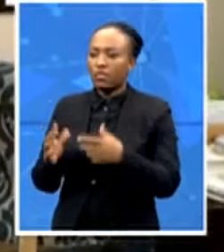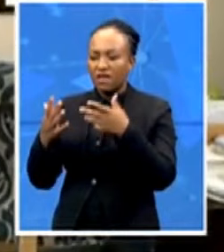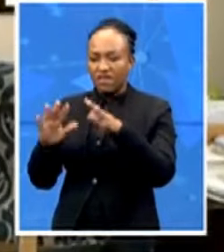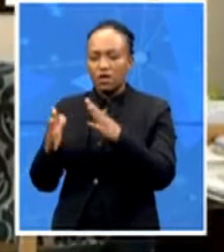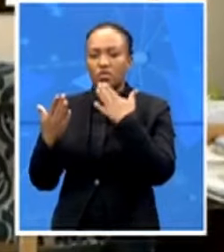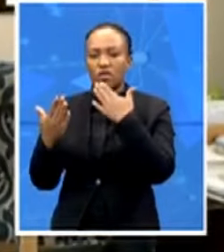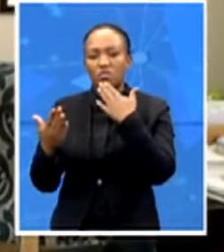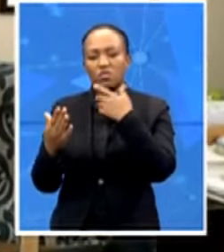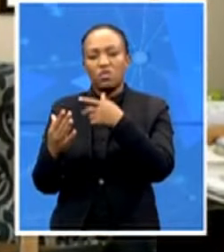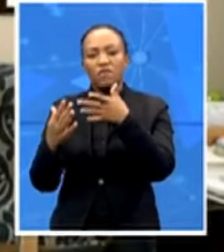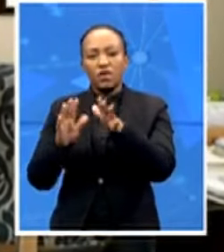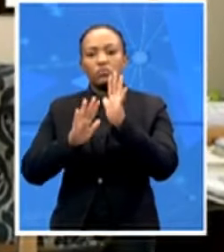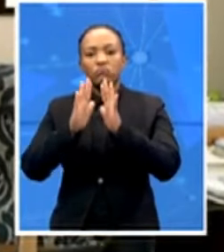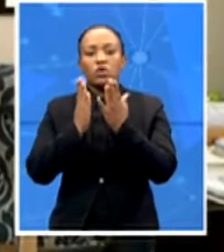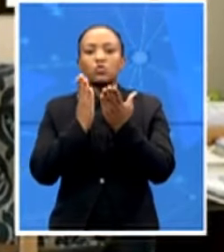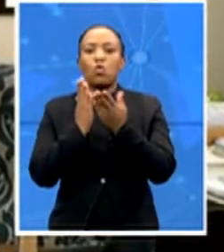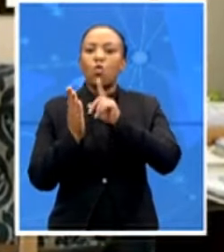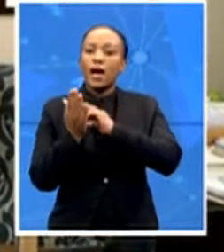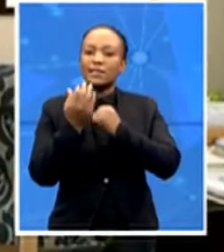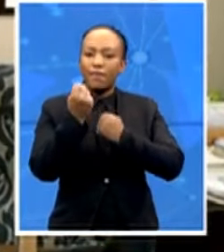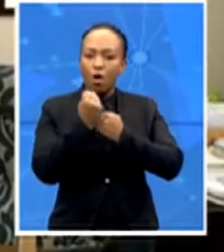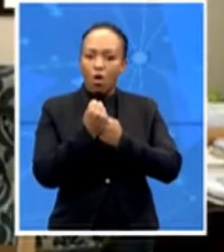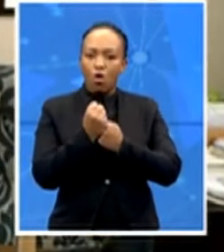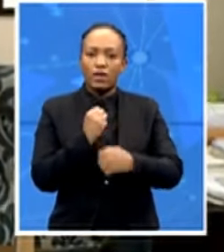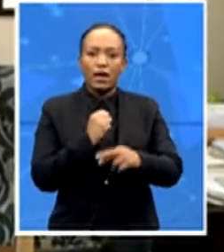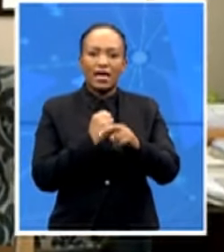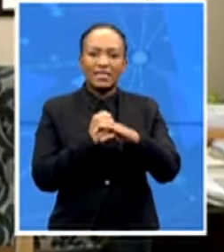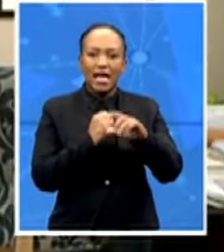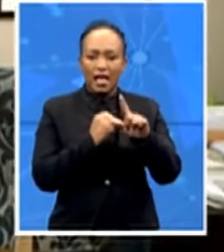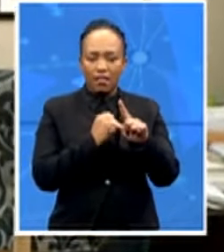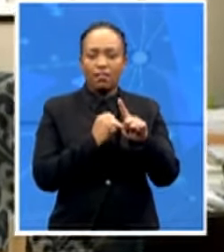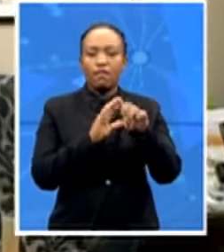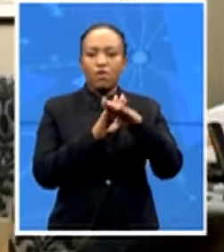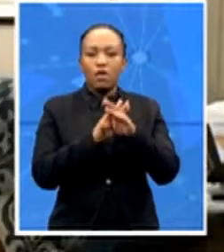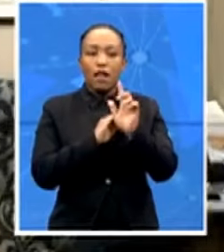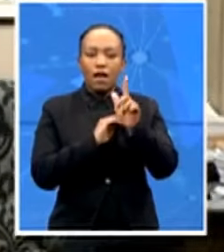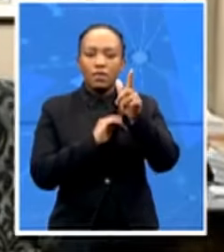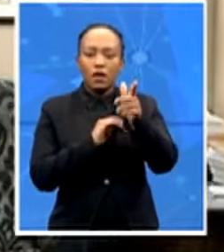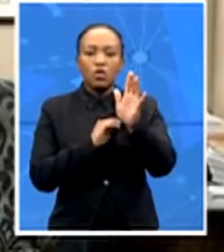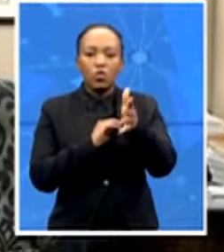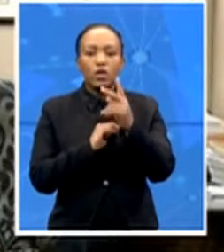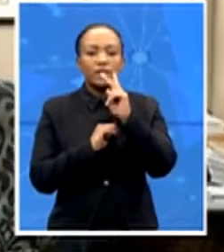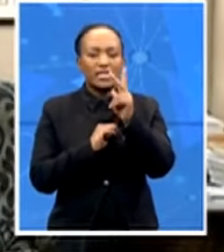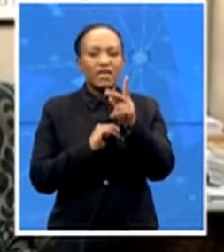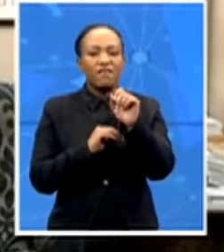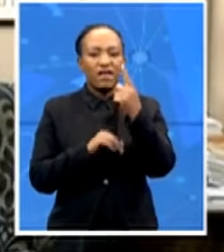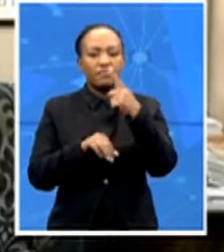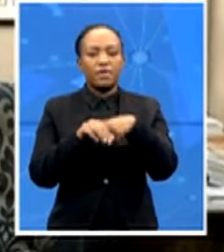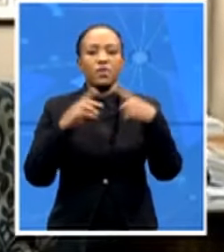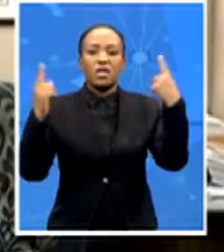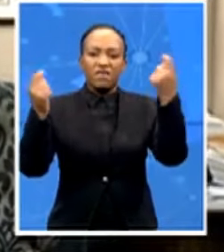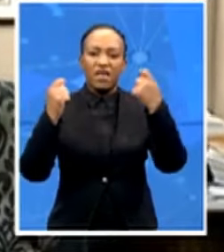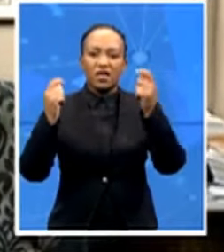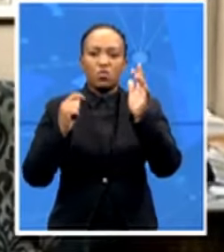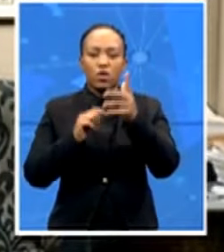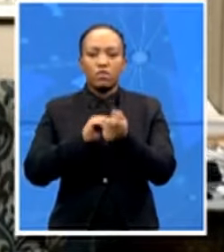RCL program and just a little later on we'll be seeing firsthand the events that will be taking place you understand candles will be lit on the sports